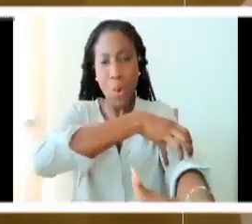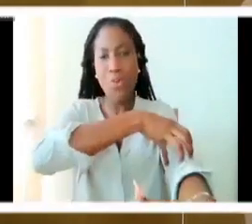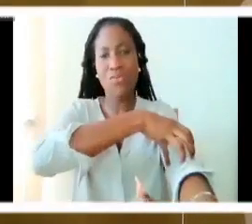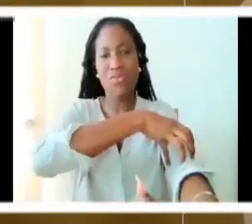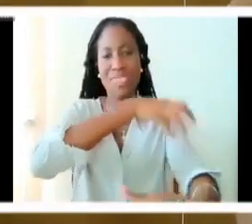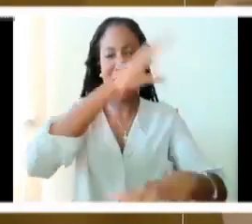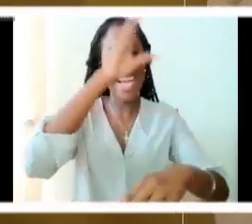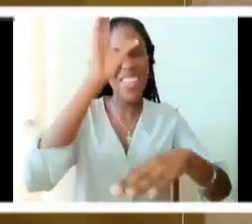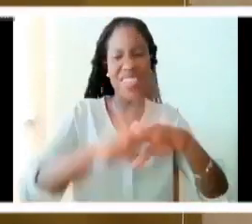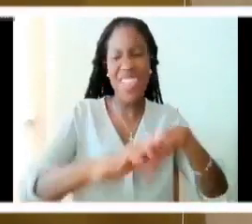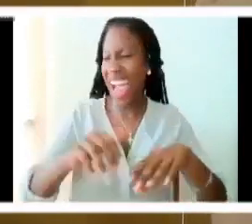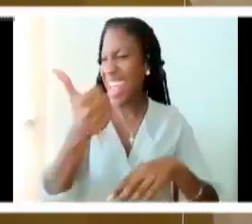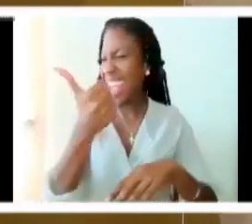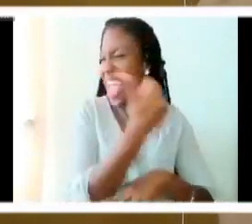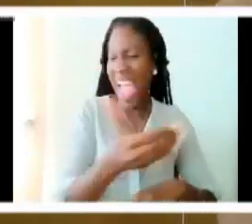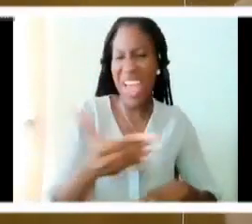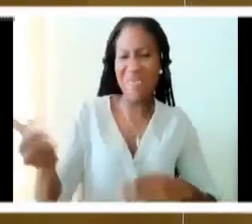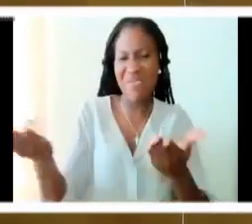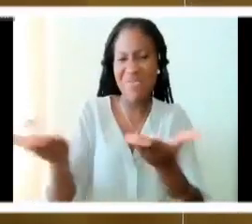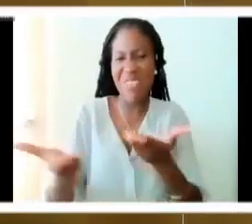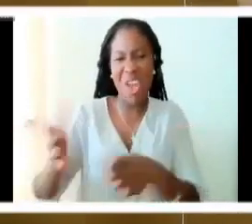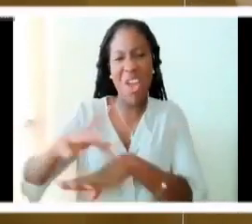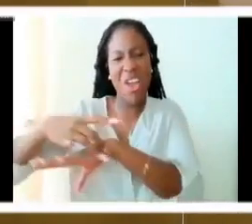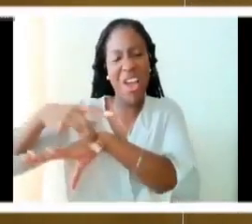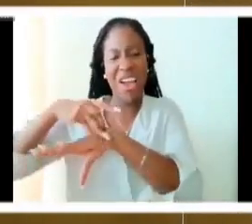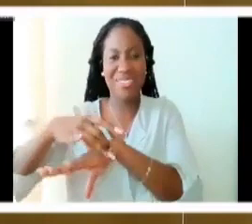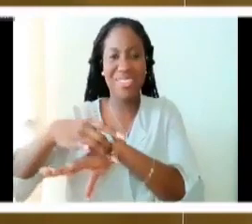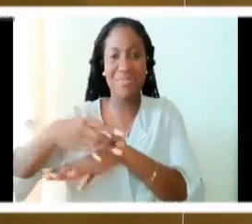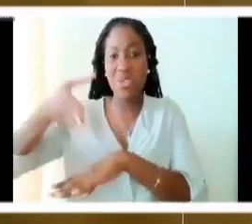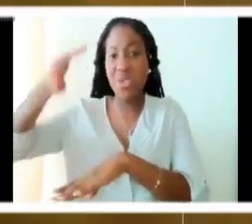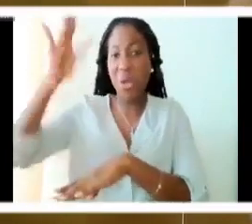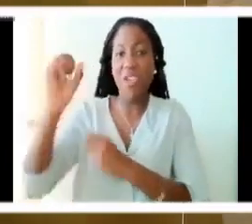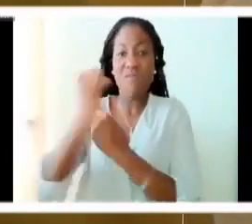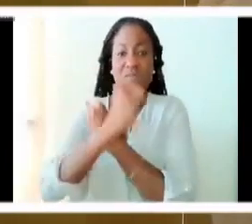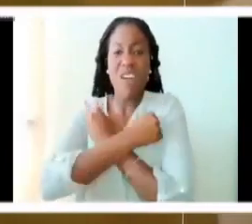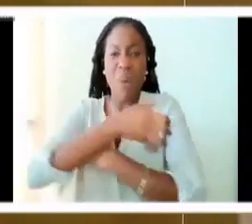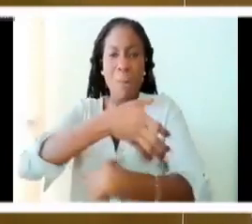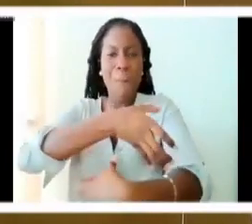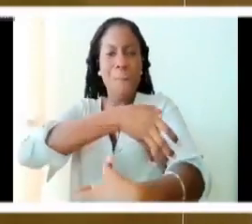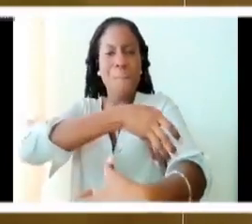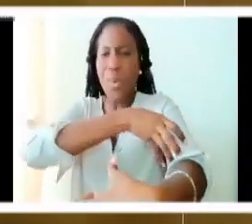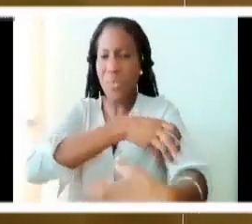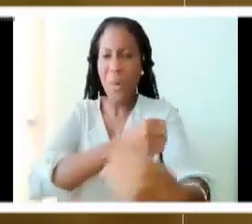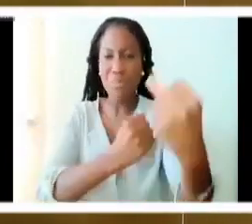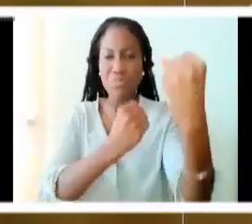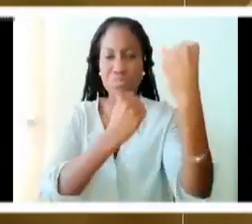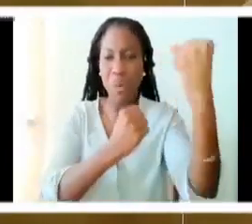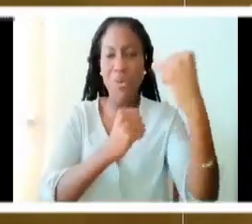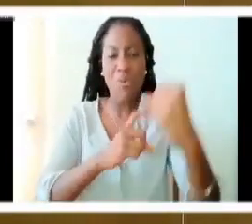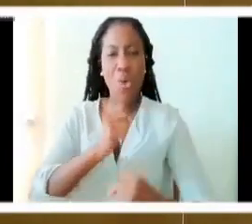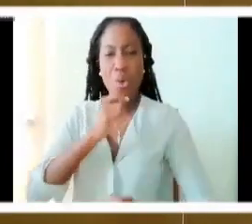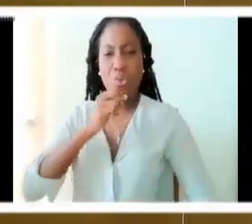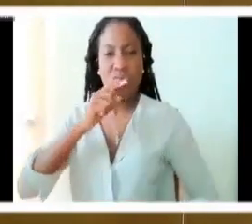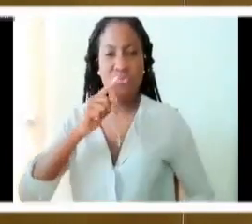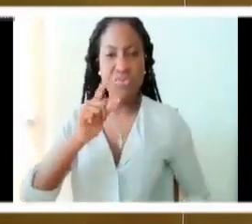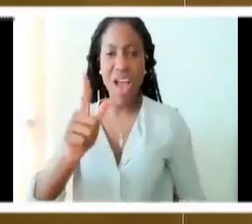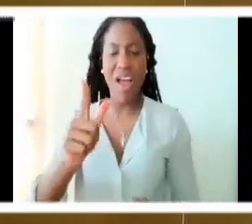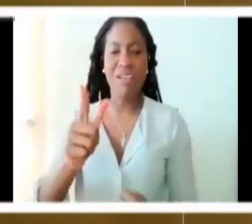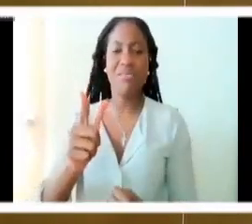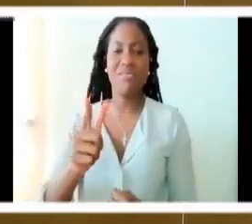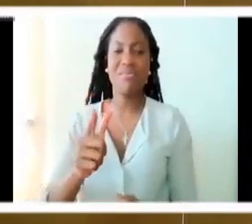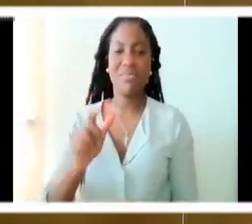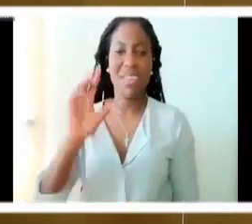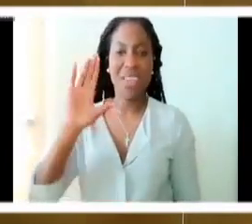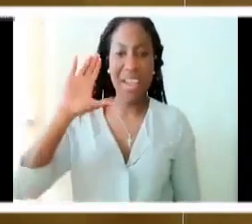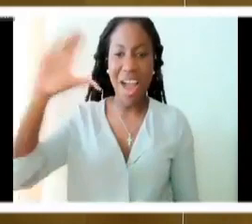It is a force that is so powerful. It is so potent. It is so real that this force of